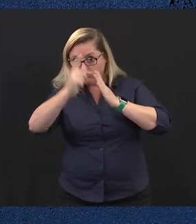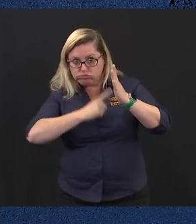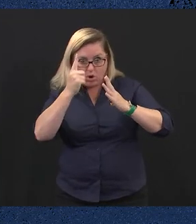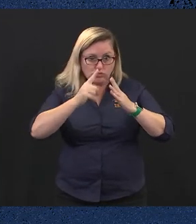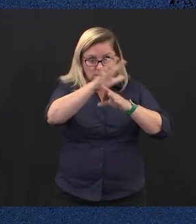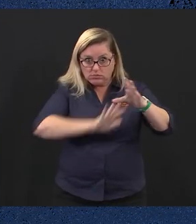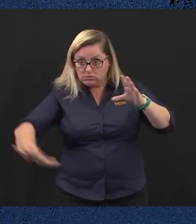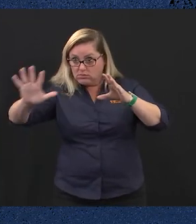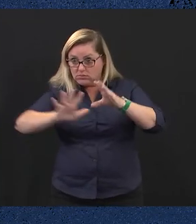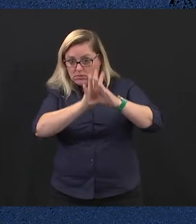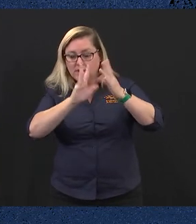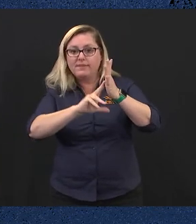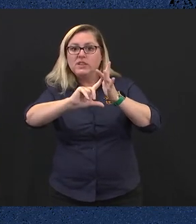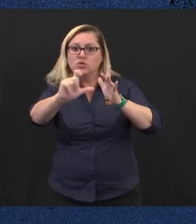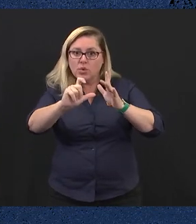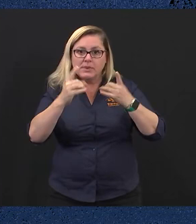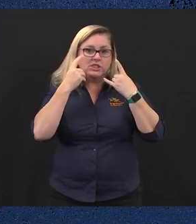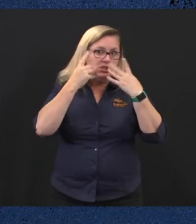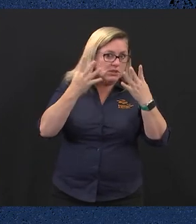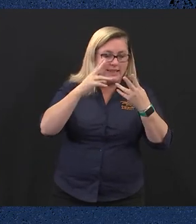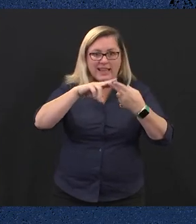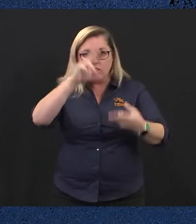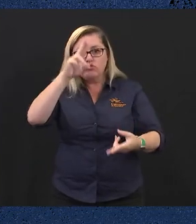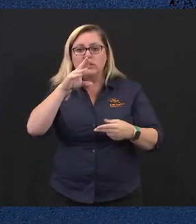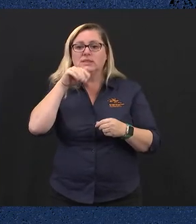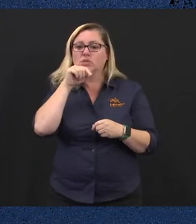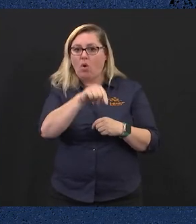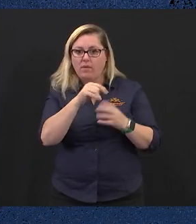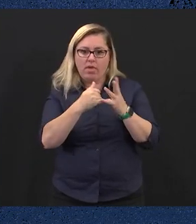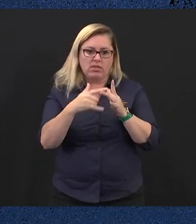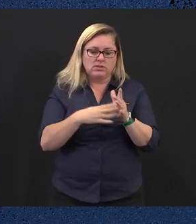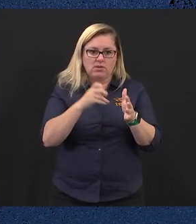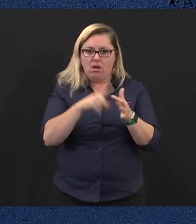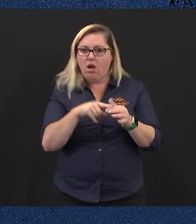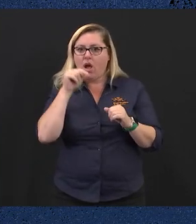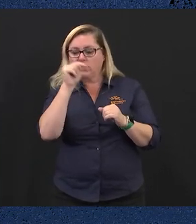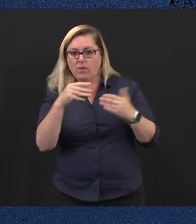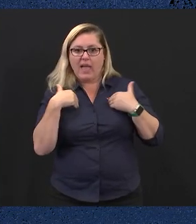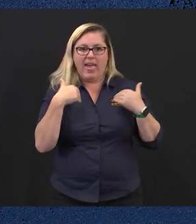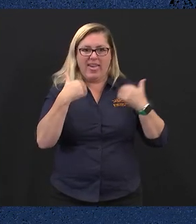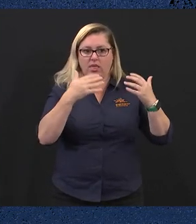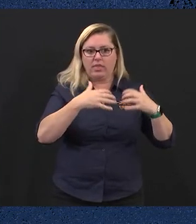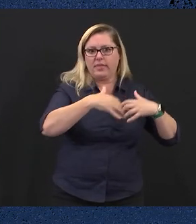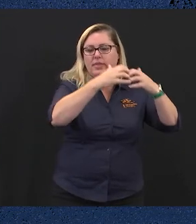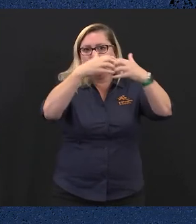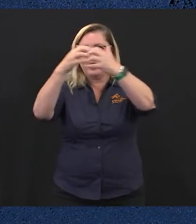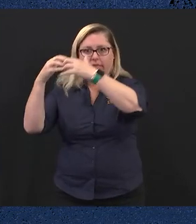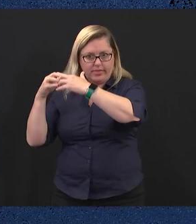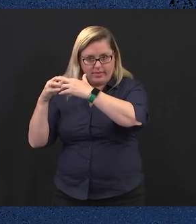Victoria, which represents a significant increase in the size of the current health infrastructure delivery program.